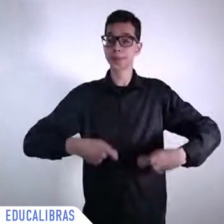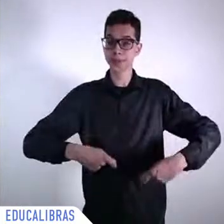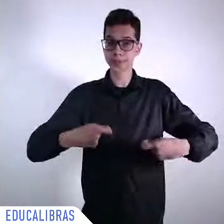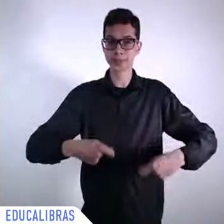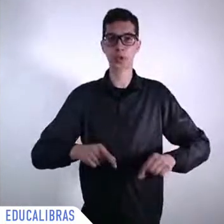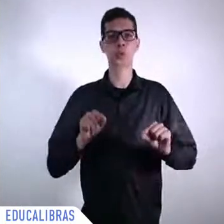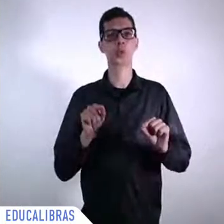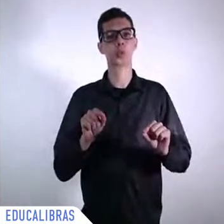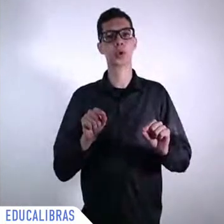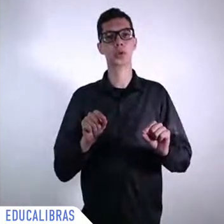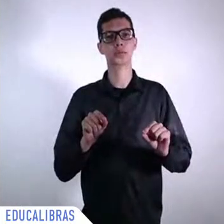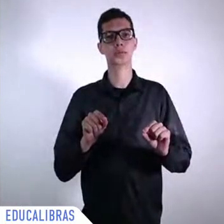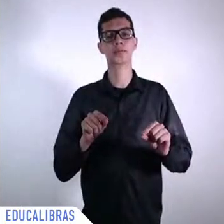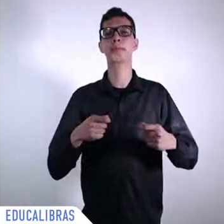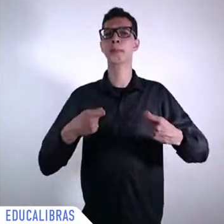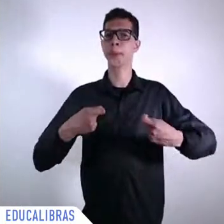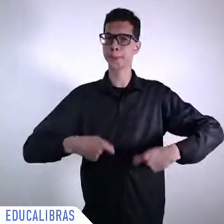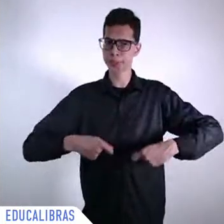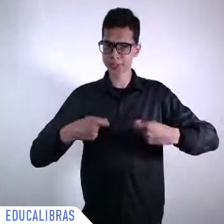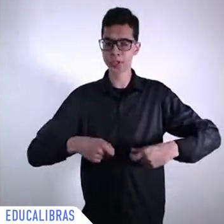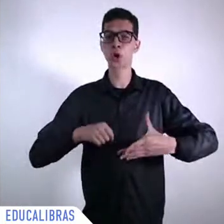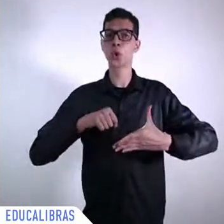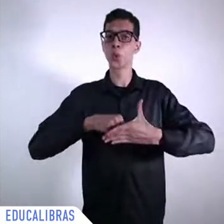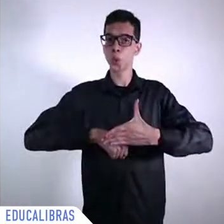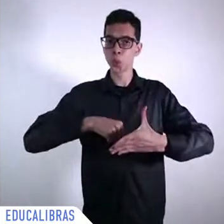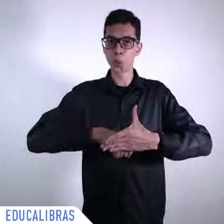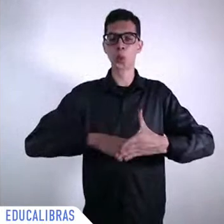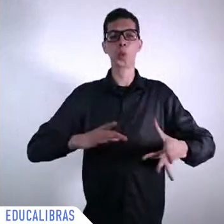and in the social sphere thanks